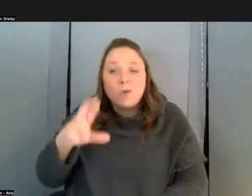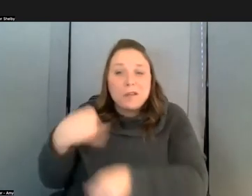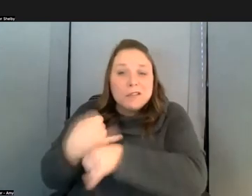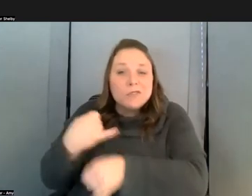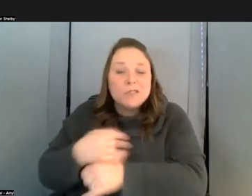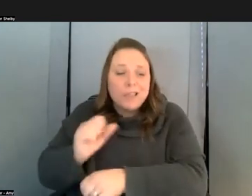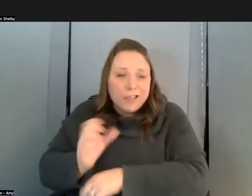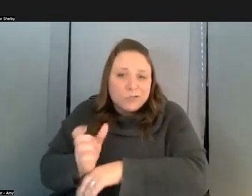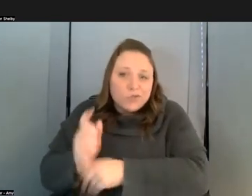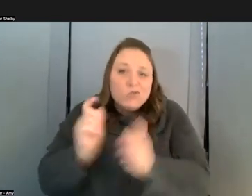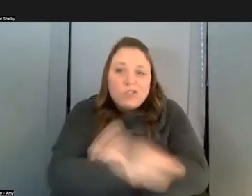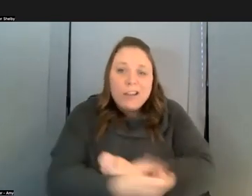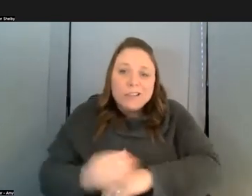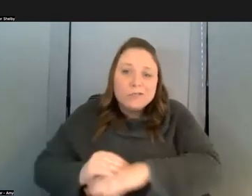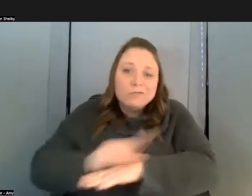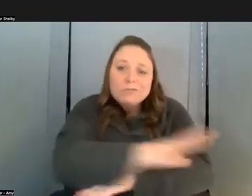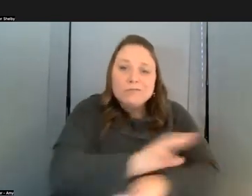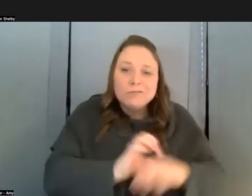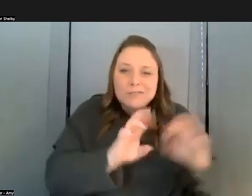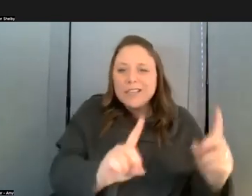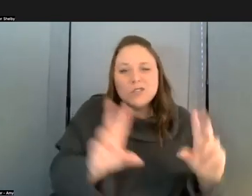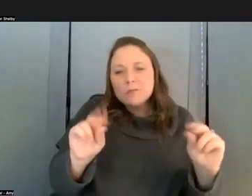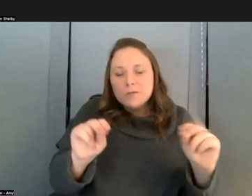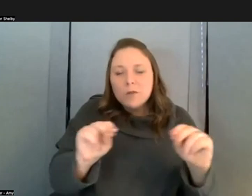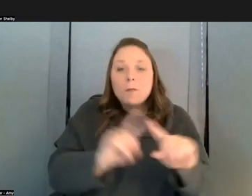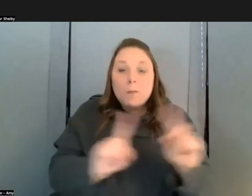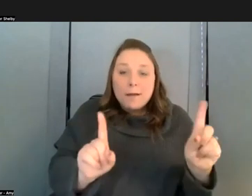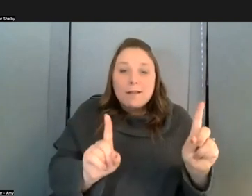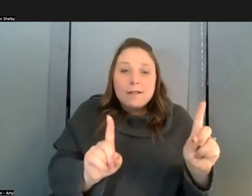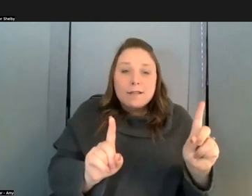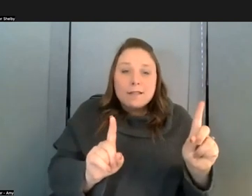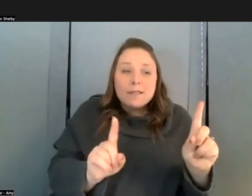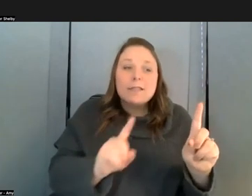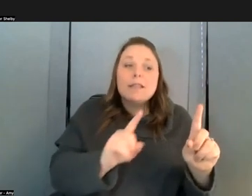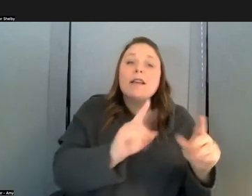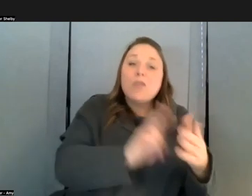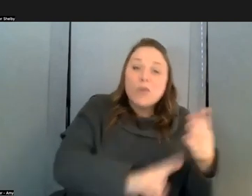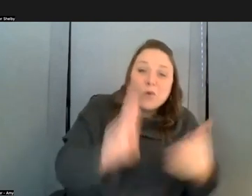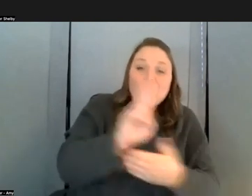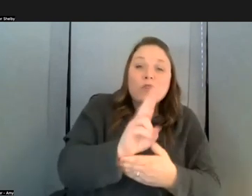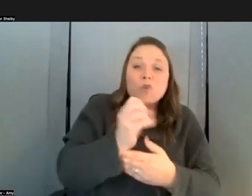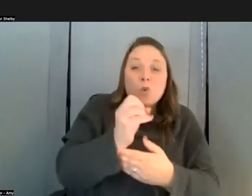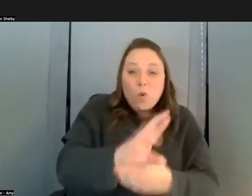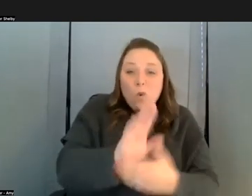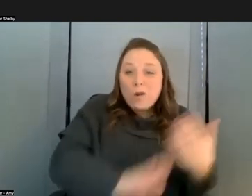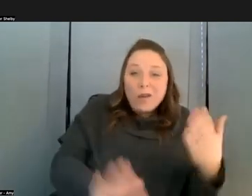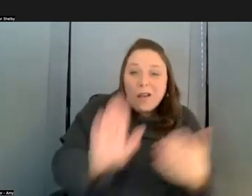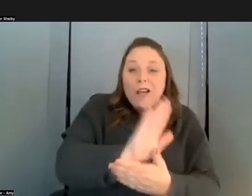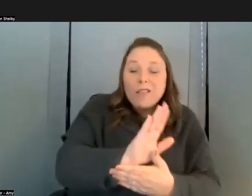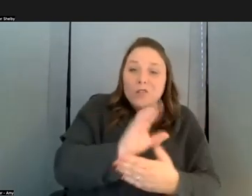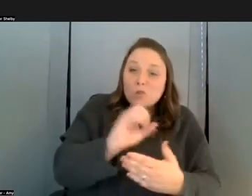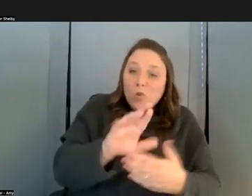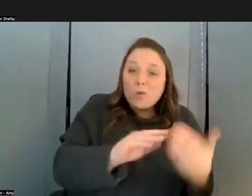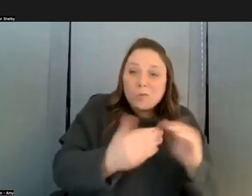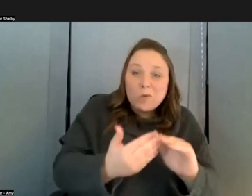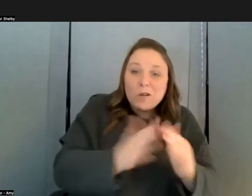what education should do neither at the university level nor at the college or community college level